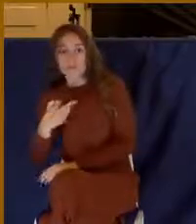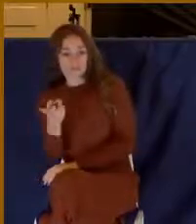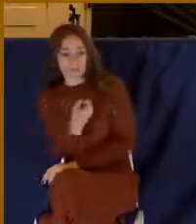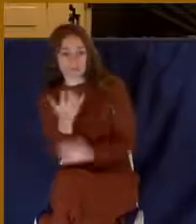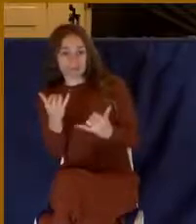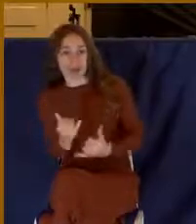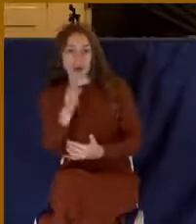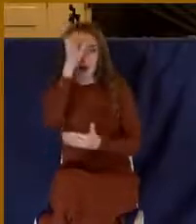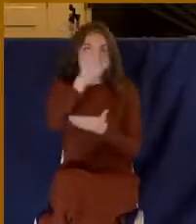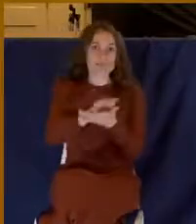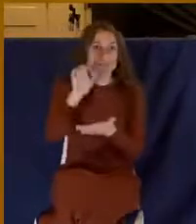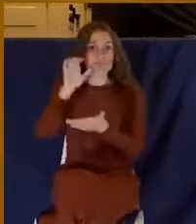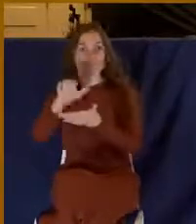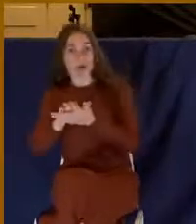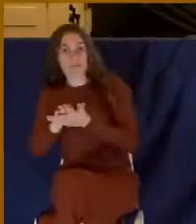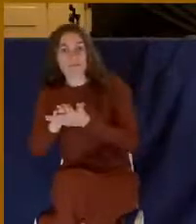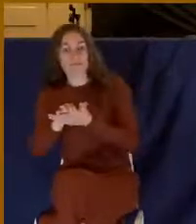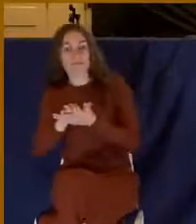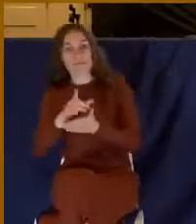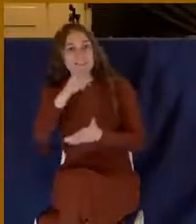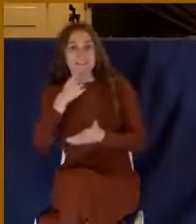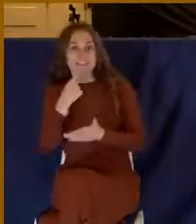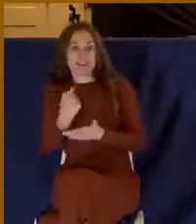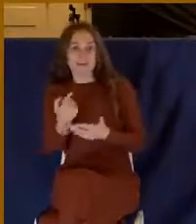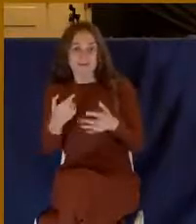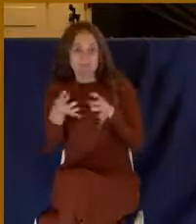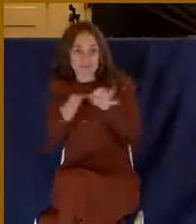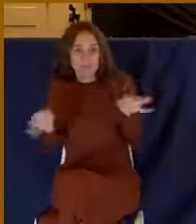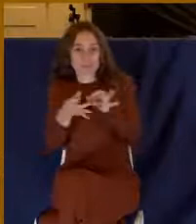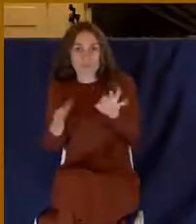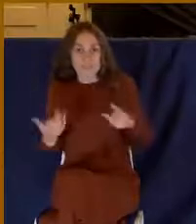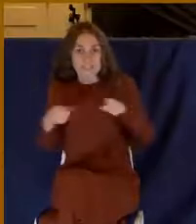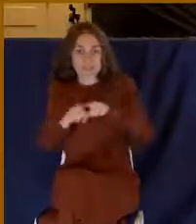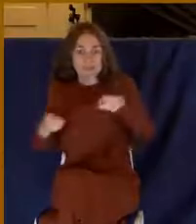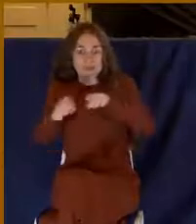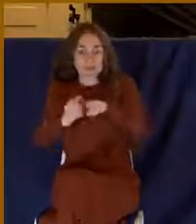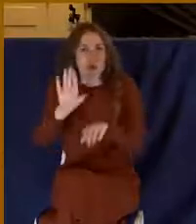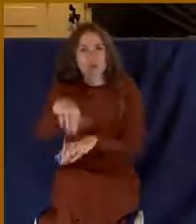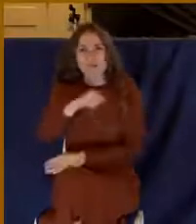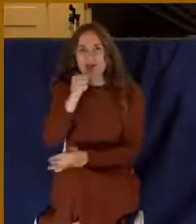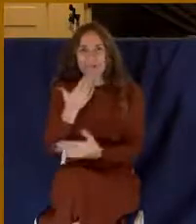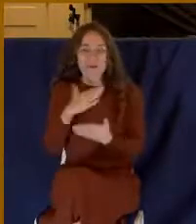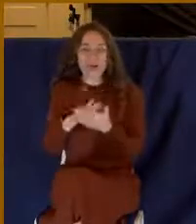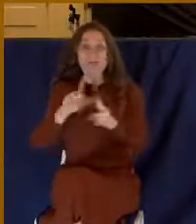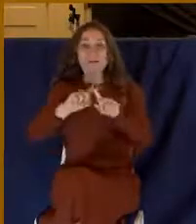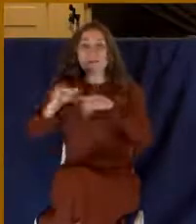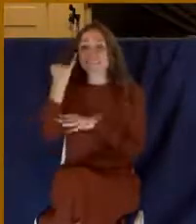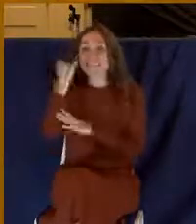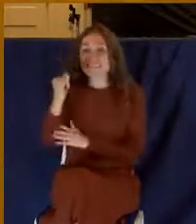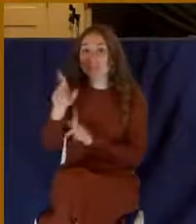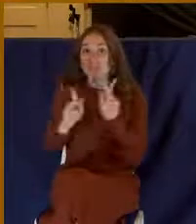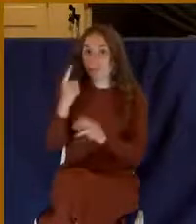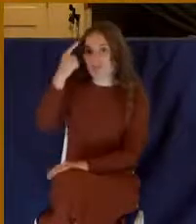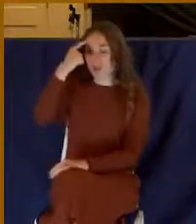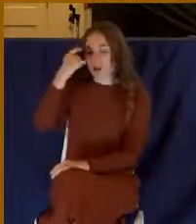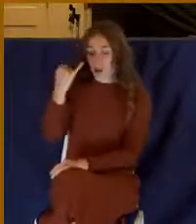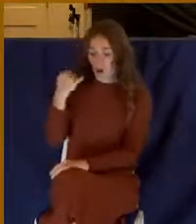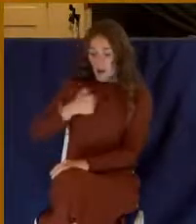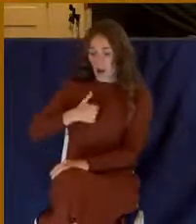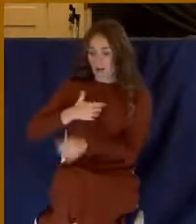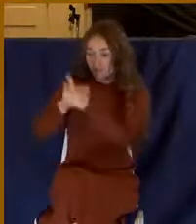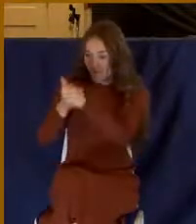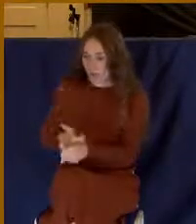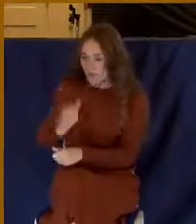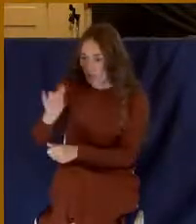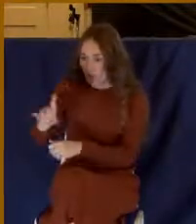rituals in and of themselves are not wrong. But the problem comes when people think that by obeying this ritual, it will get them to